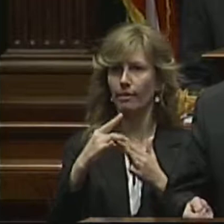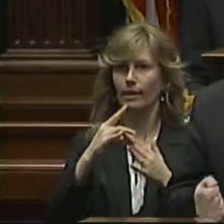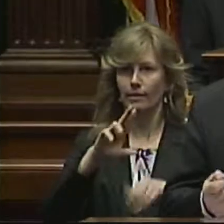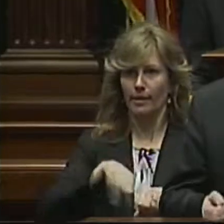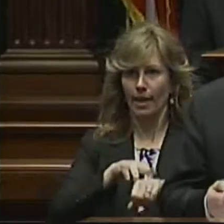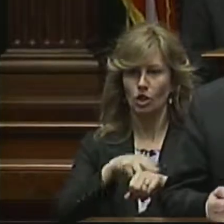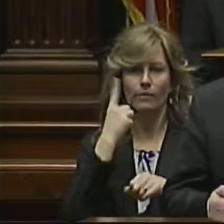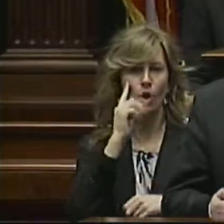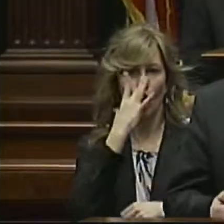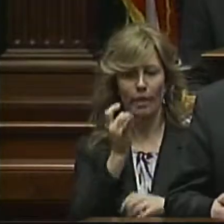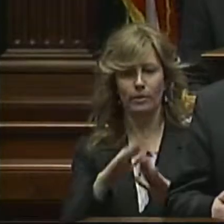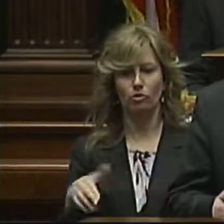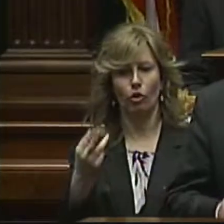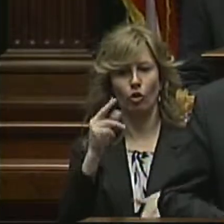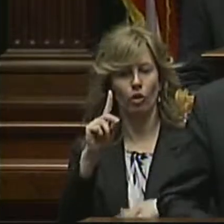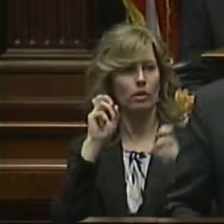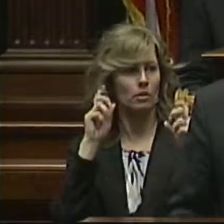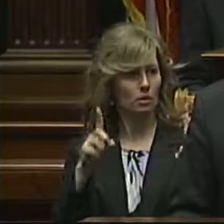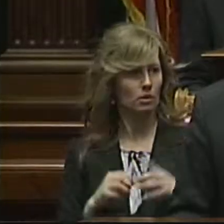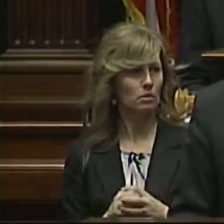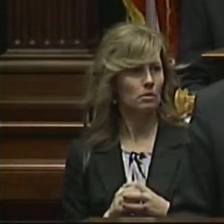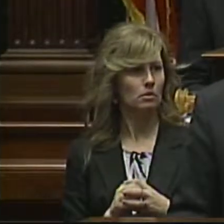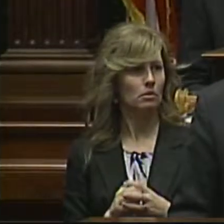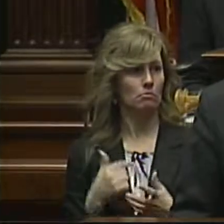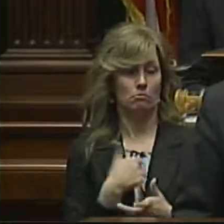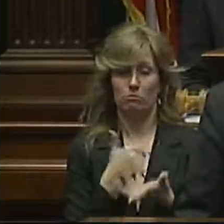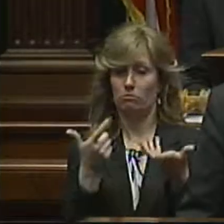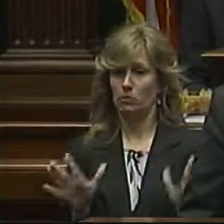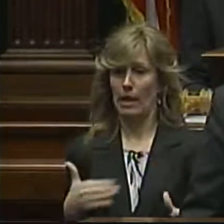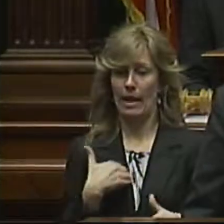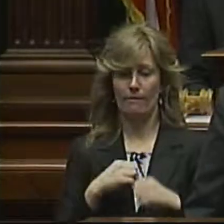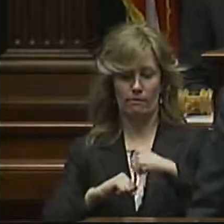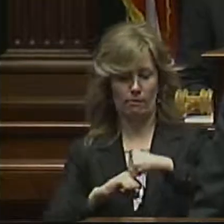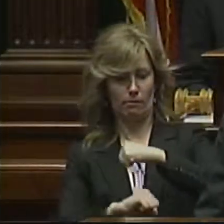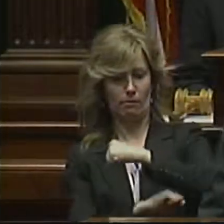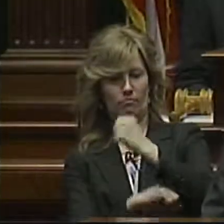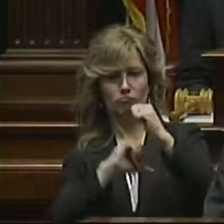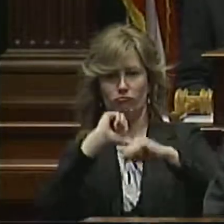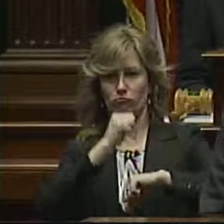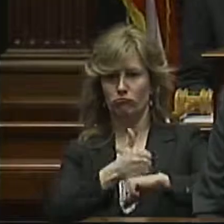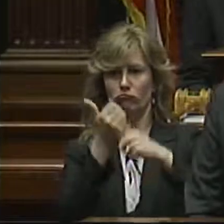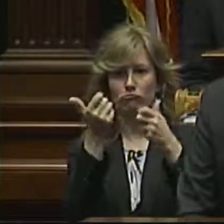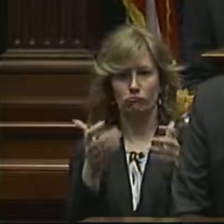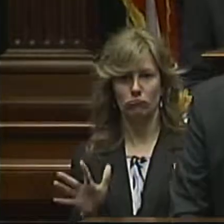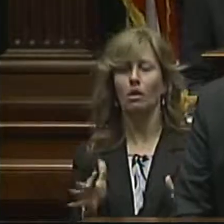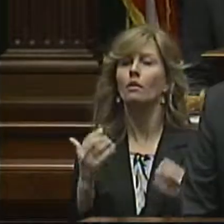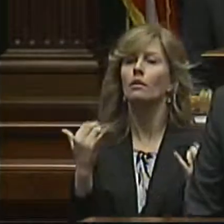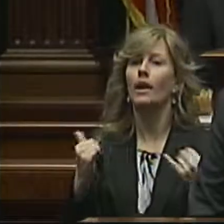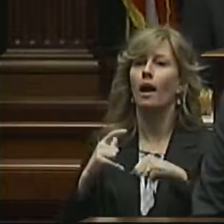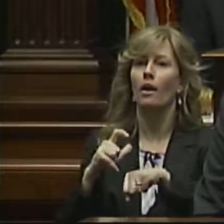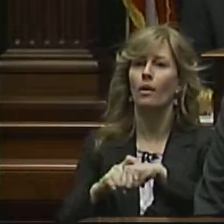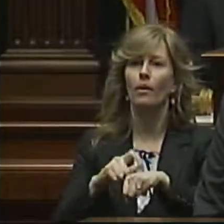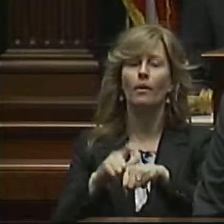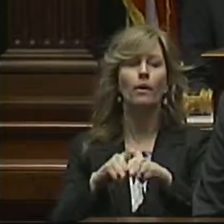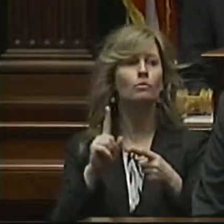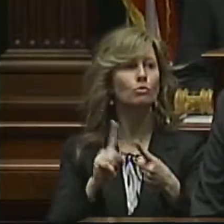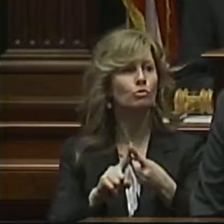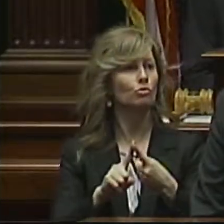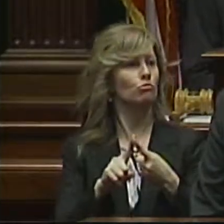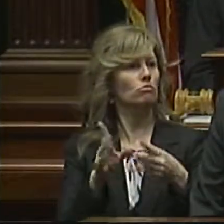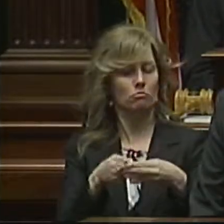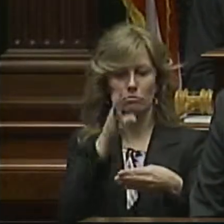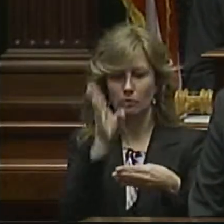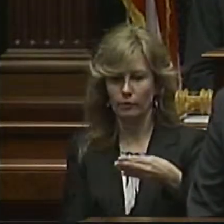in early childhood education. We already have the foundation in place. And now is the time to get the